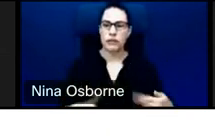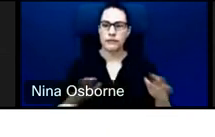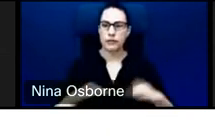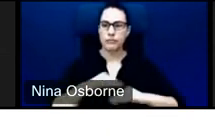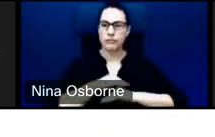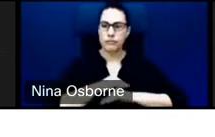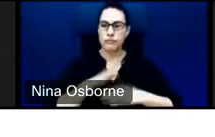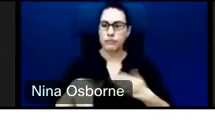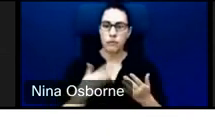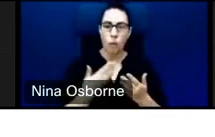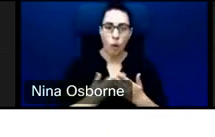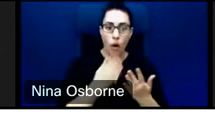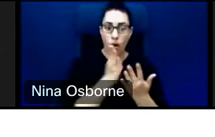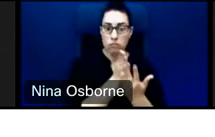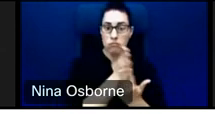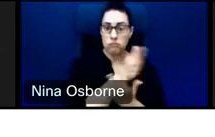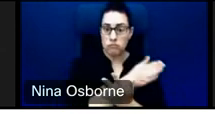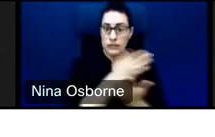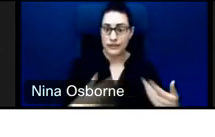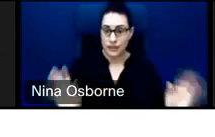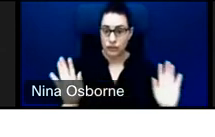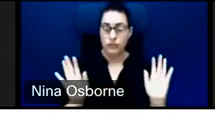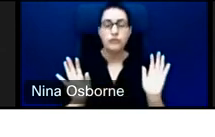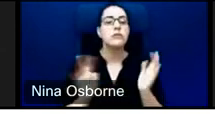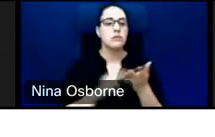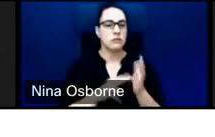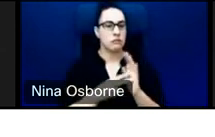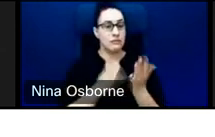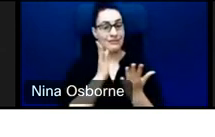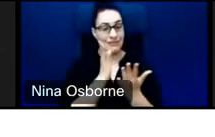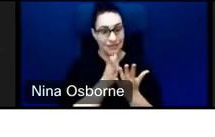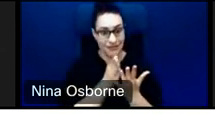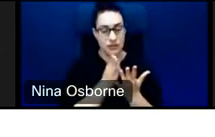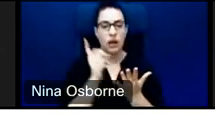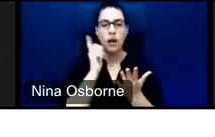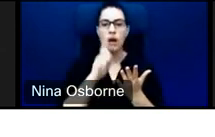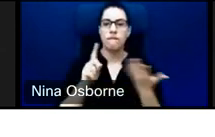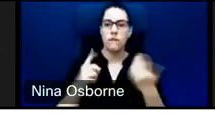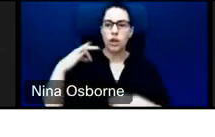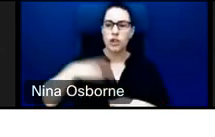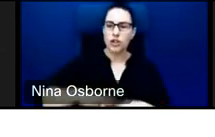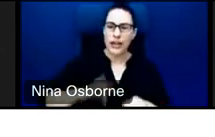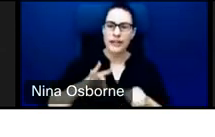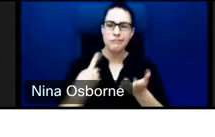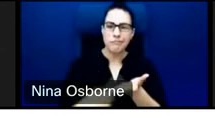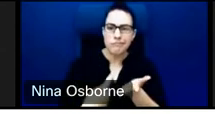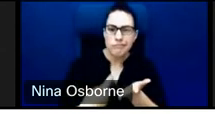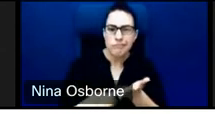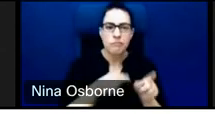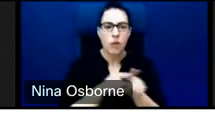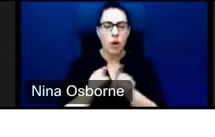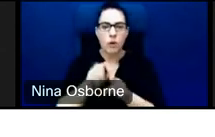approval process where we go through credit committee, the development assessment and the IQ score is presented